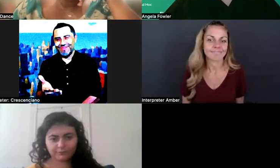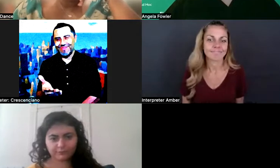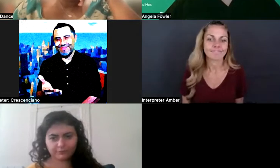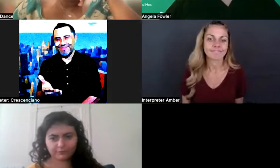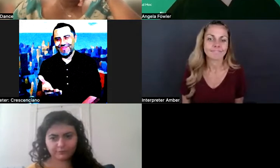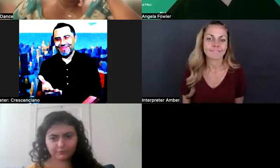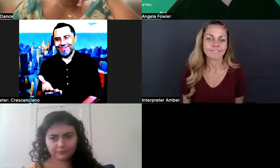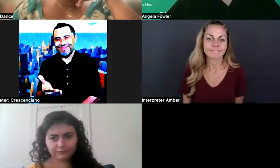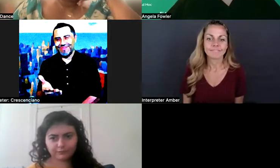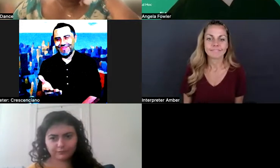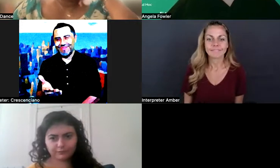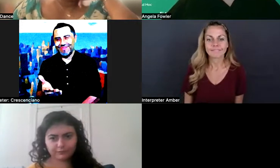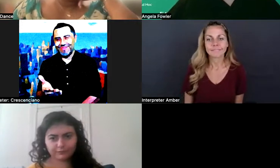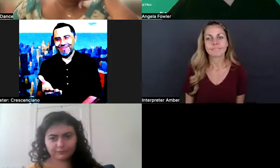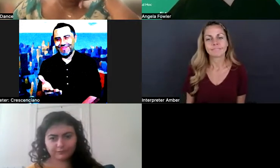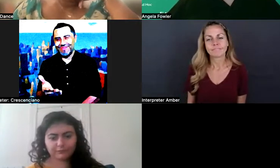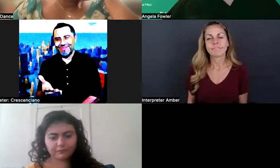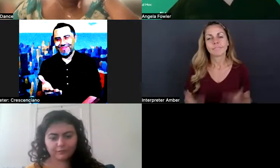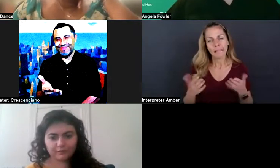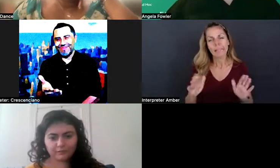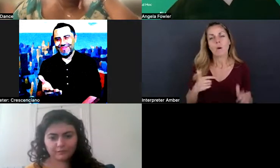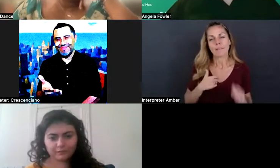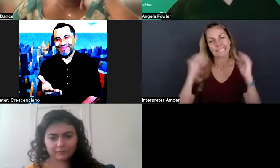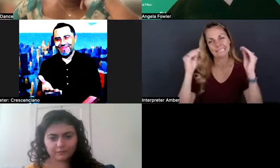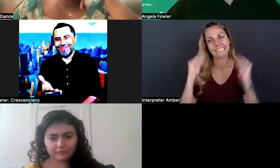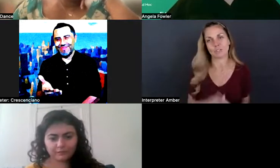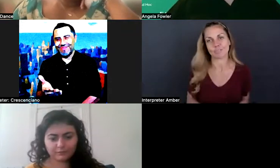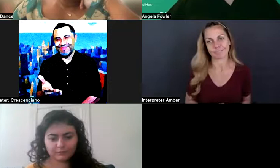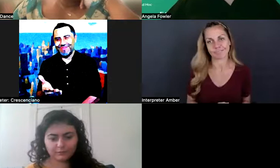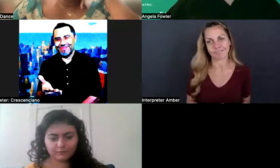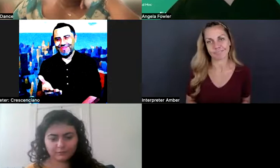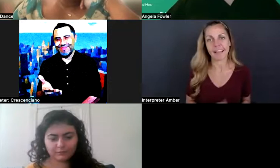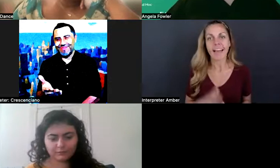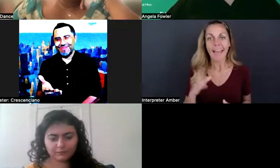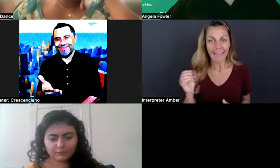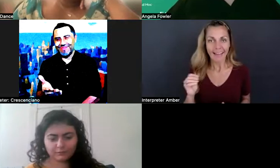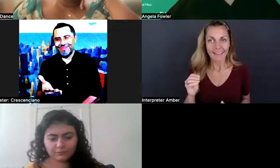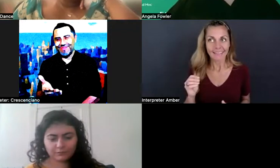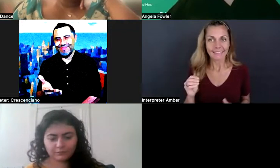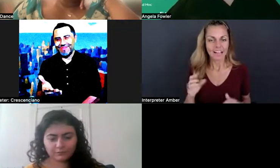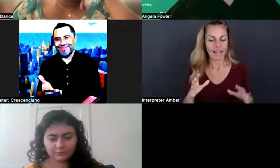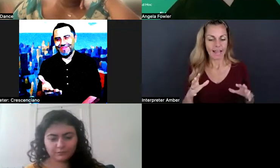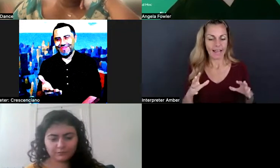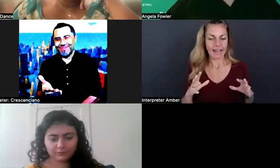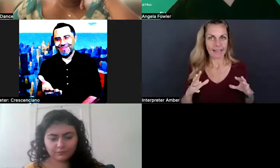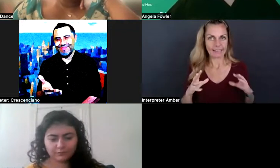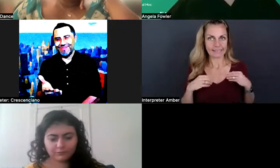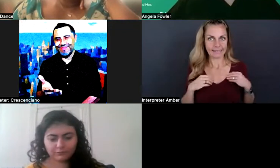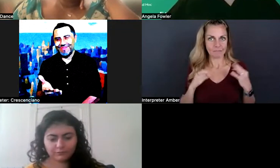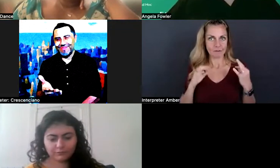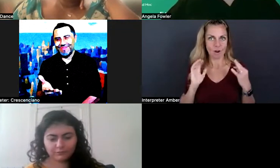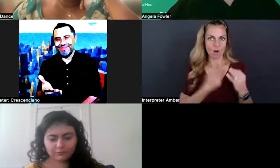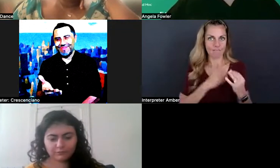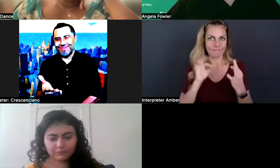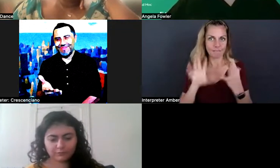So allow us to do that and accept feedback openly and,